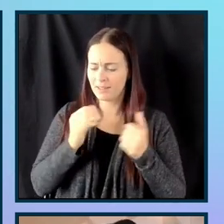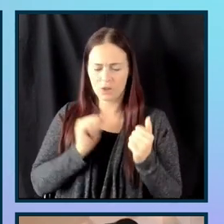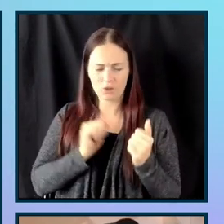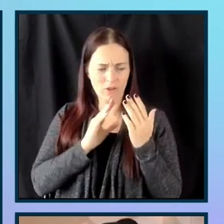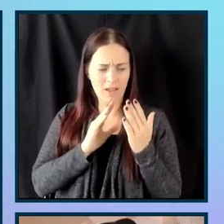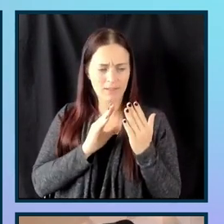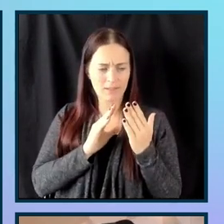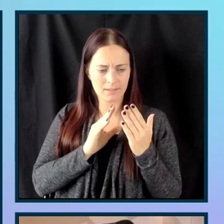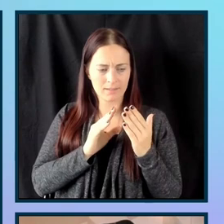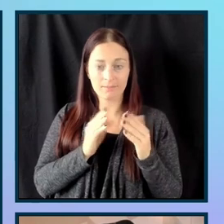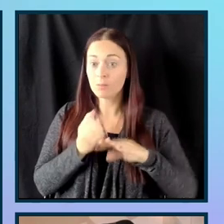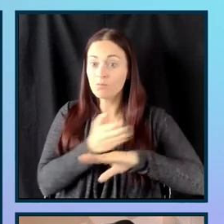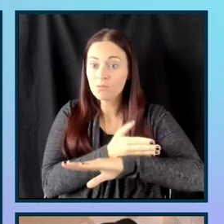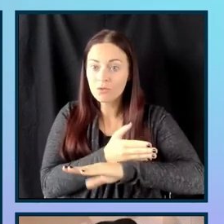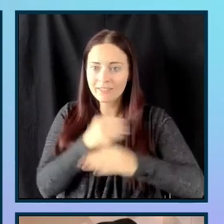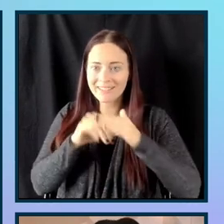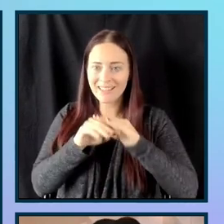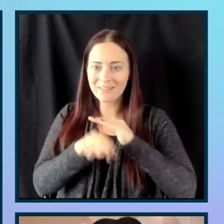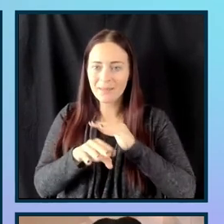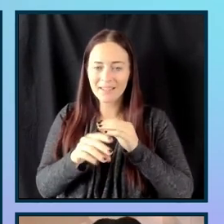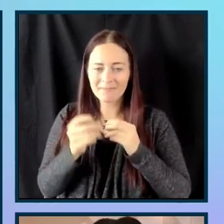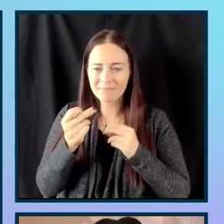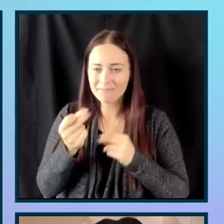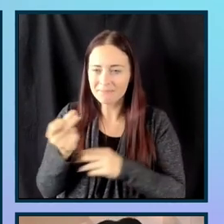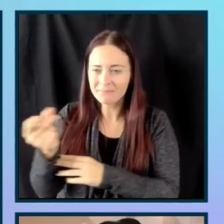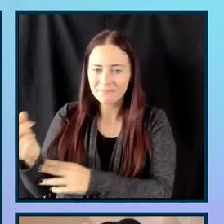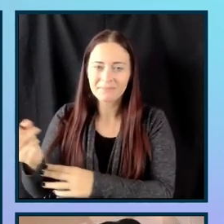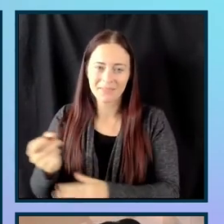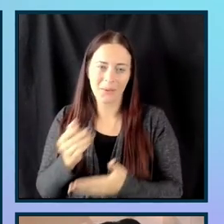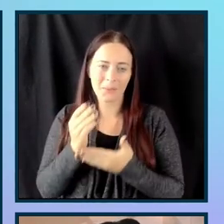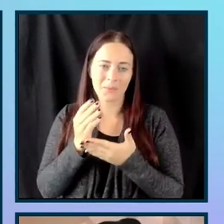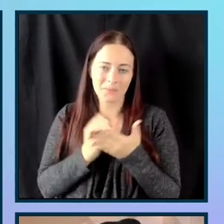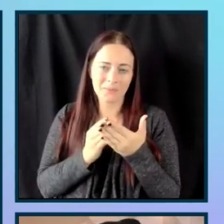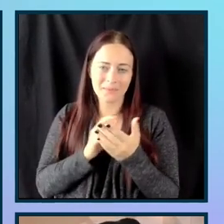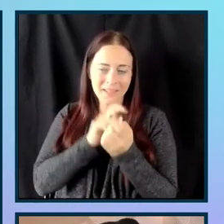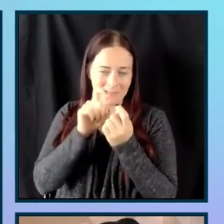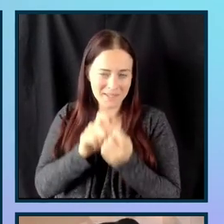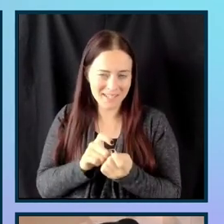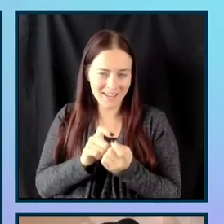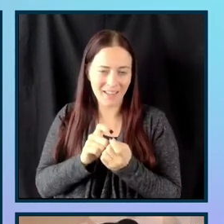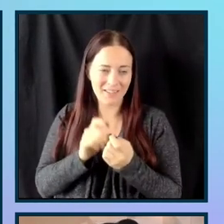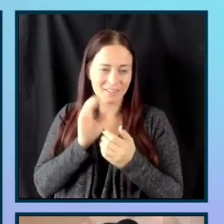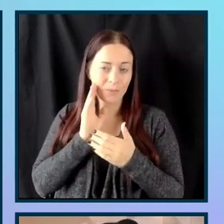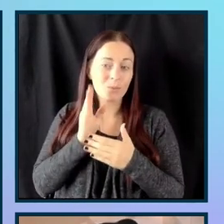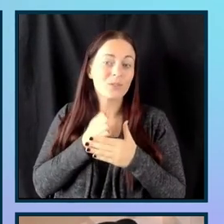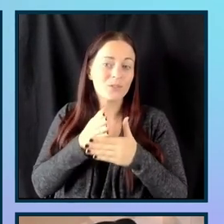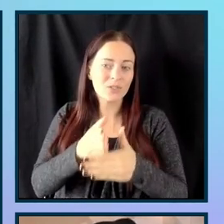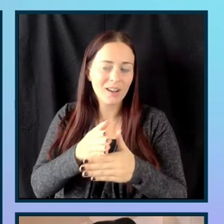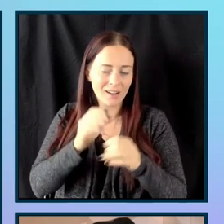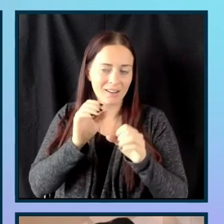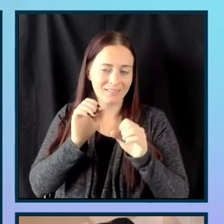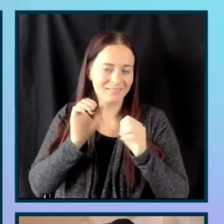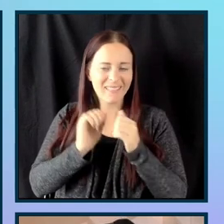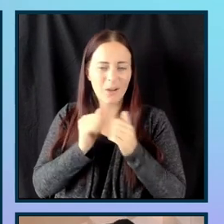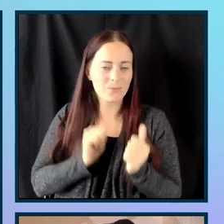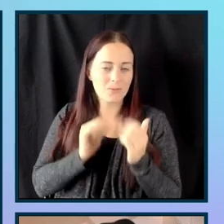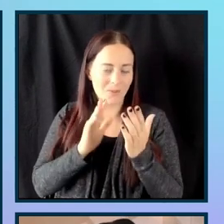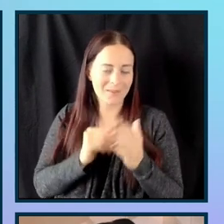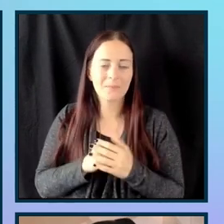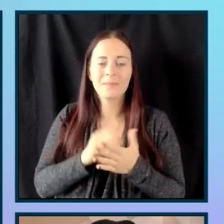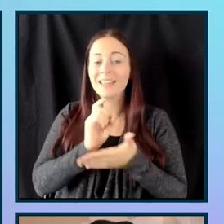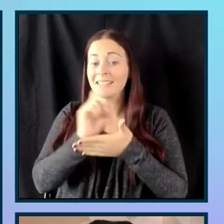So go ahead and get some of those details here. So here we're going to be talking about what inclusive